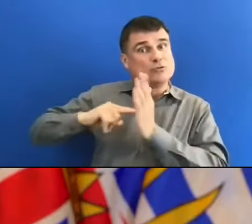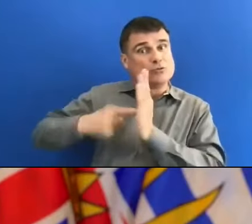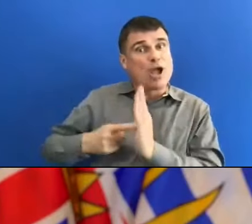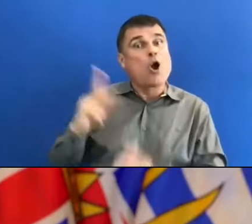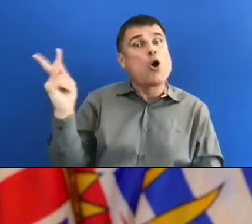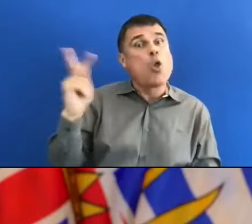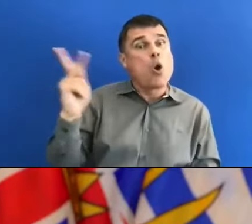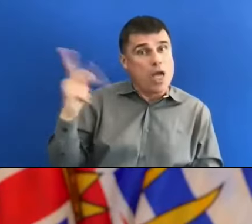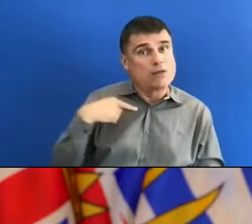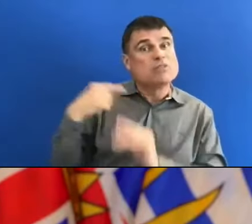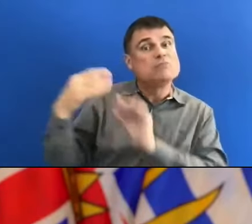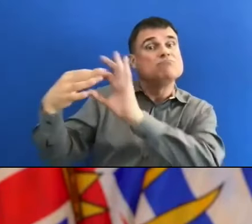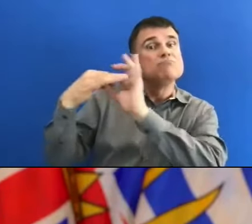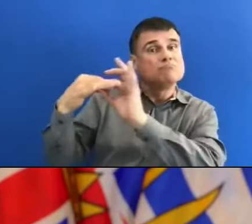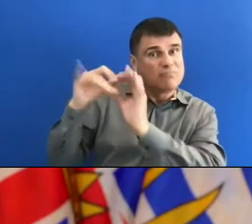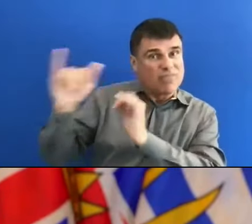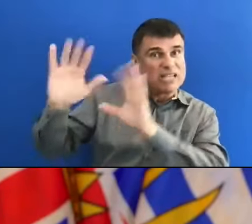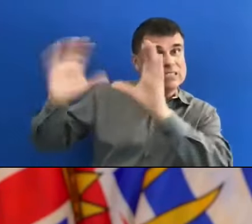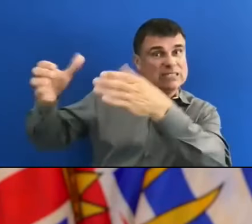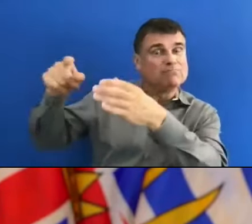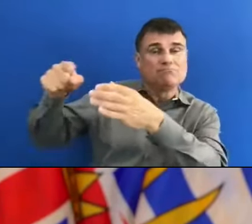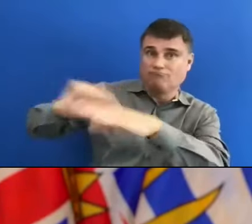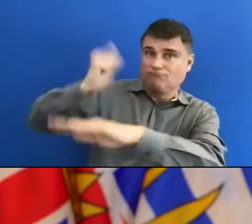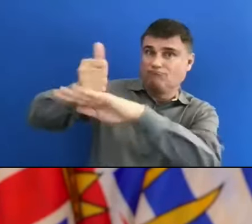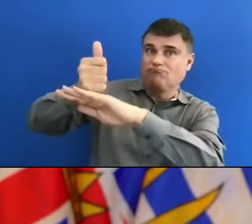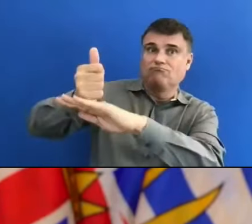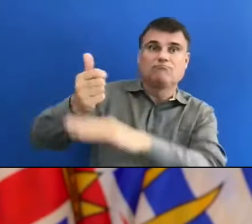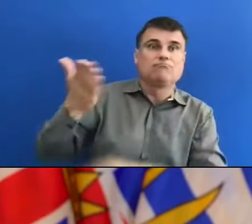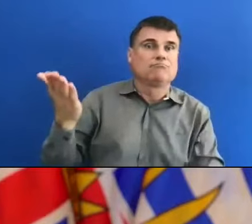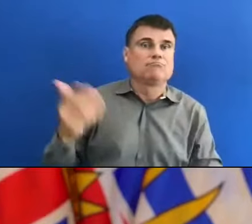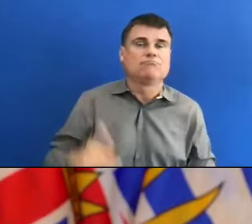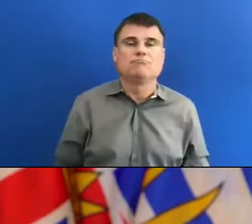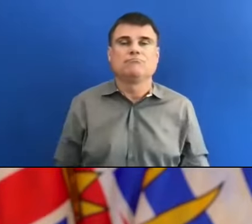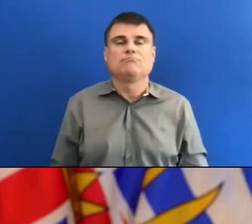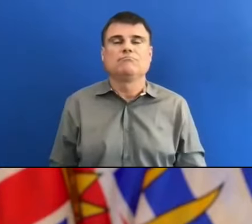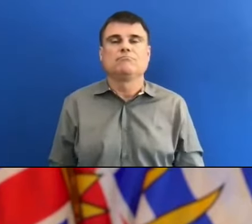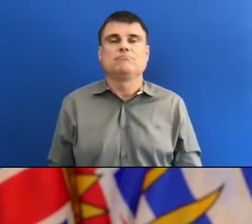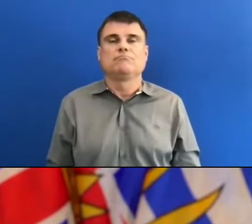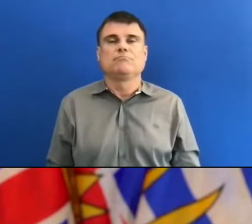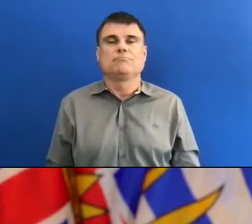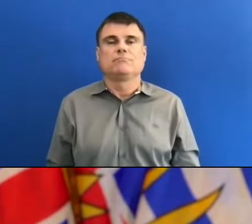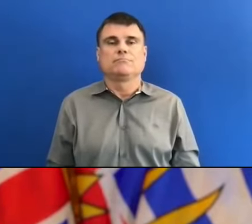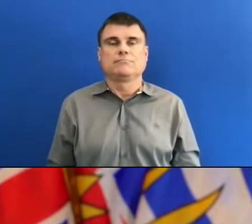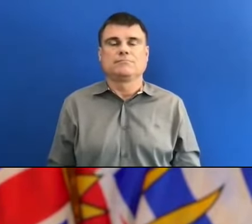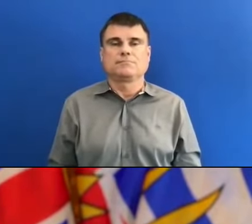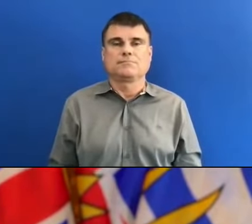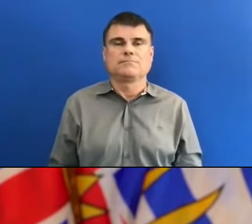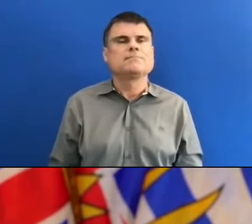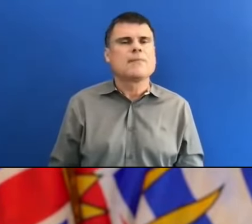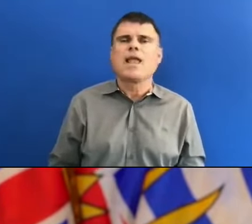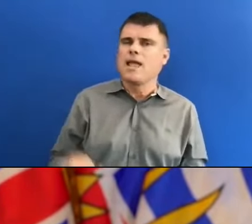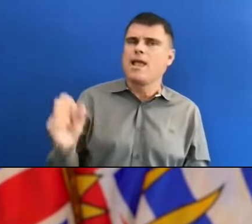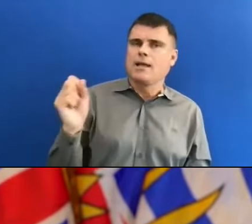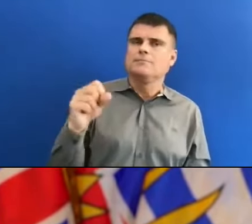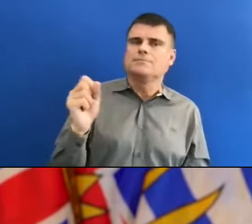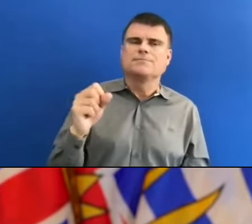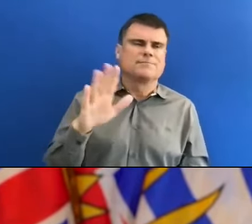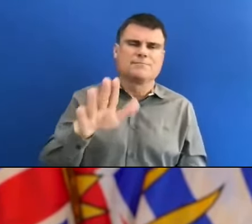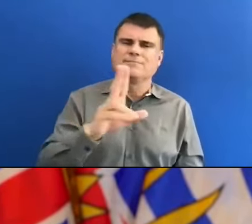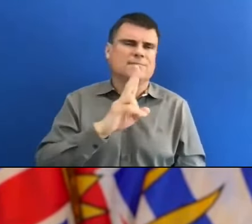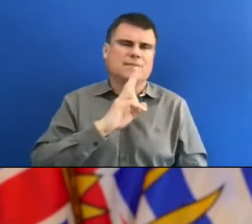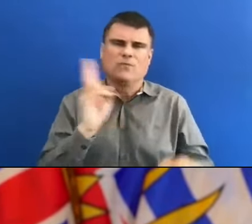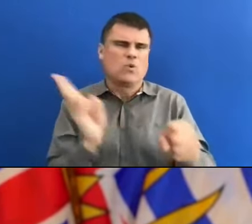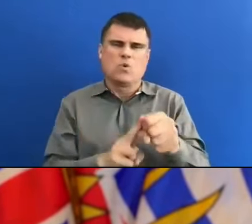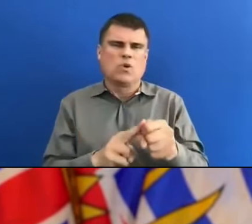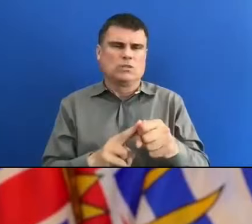there. Just in terms of, yeah, we look at the situation that we have here with